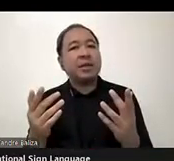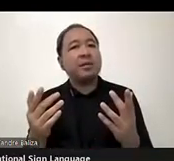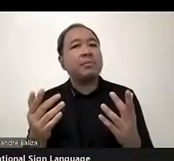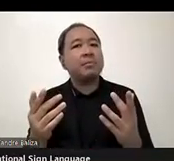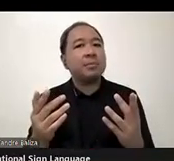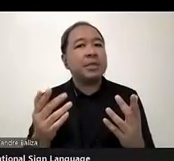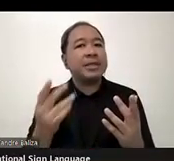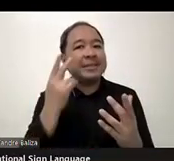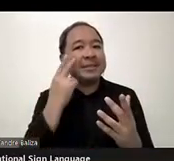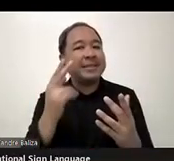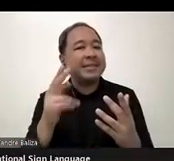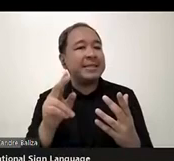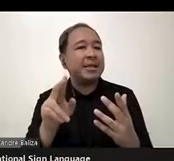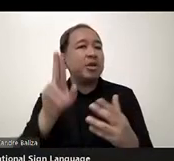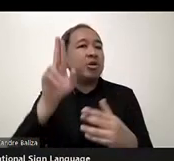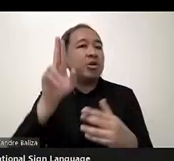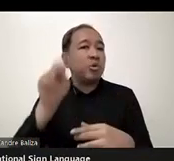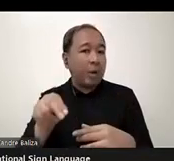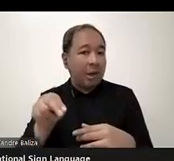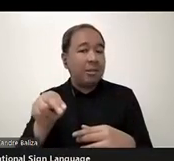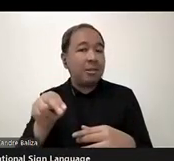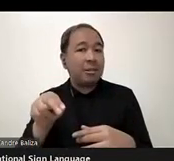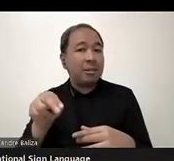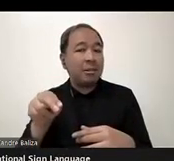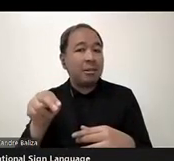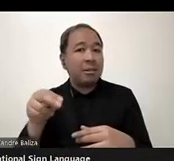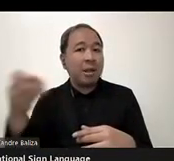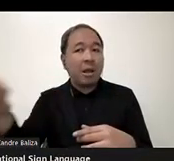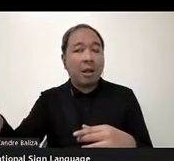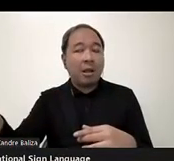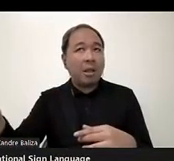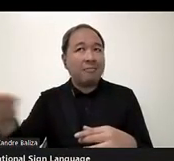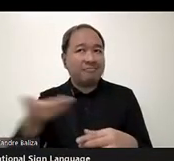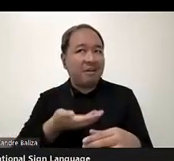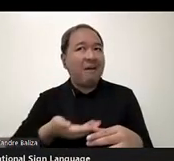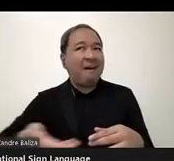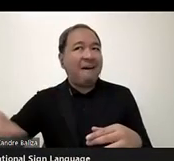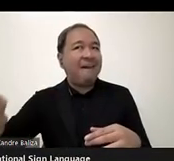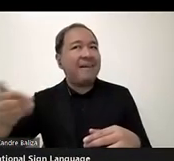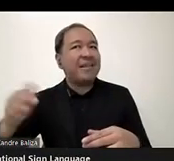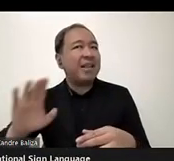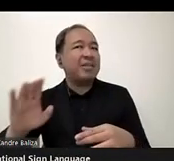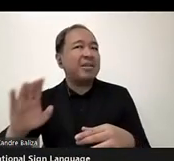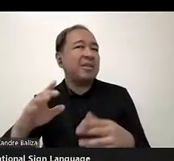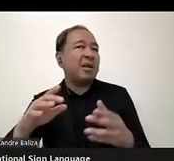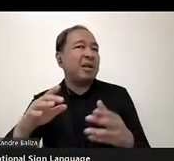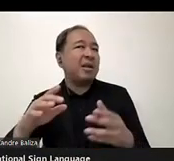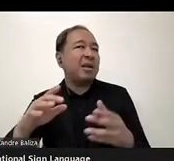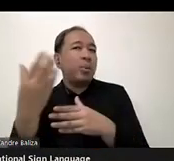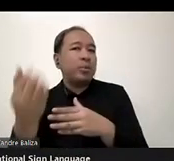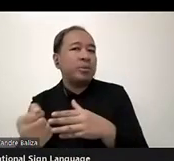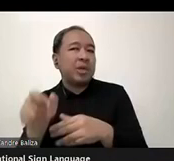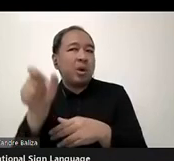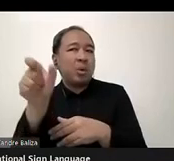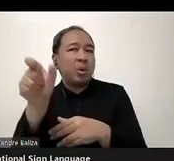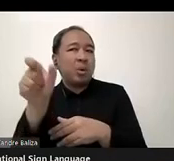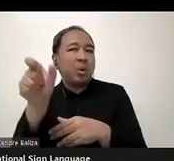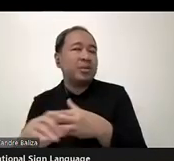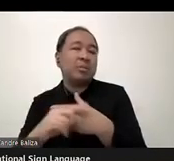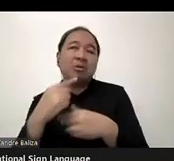hires a contractor to do it. And they tell the contractor, we want X, Y, and Z